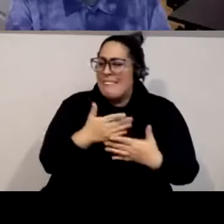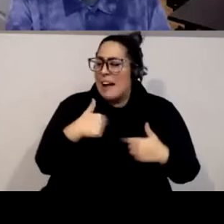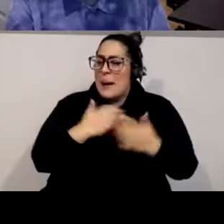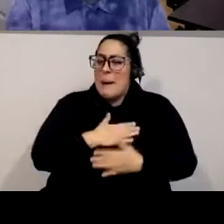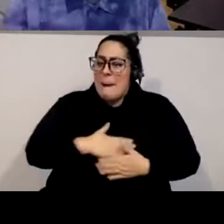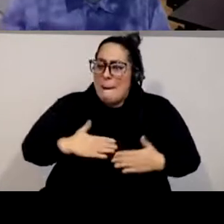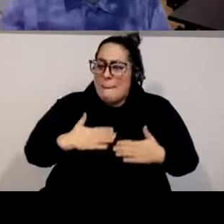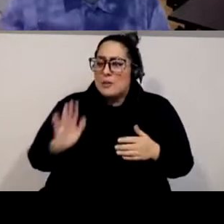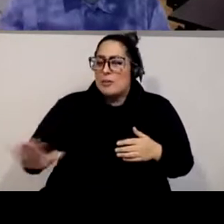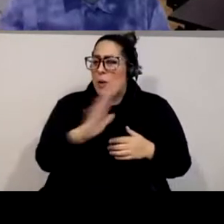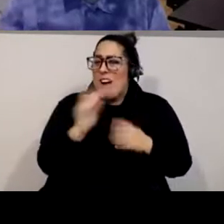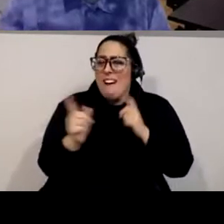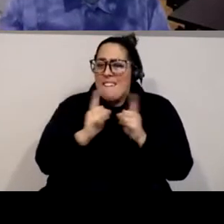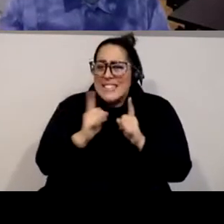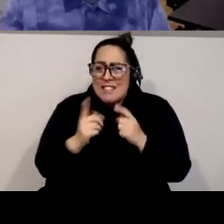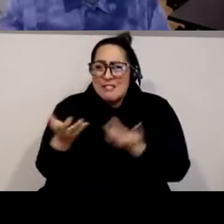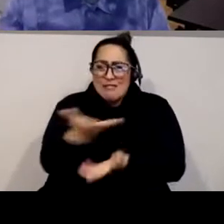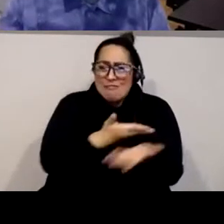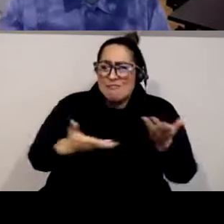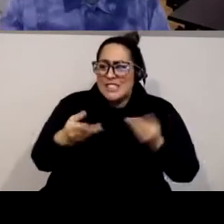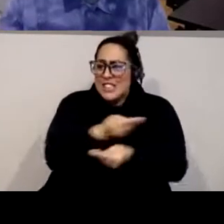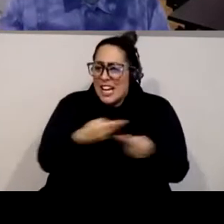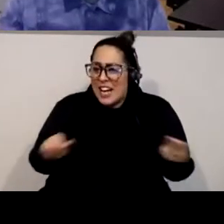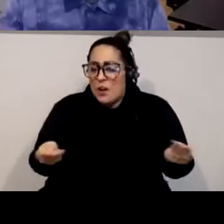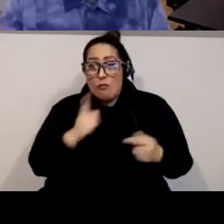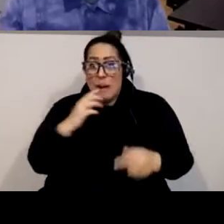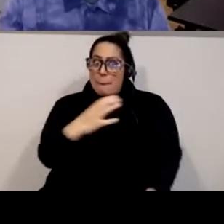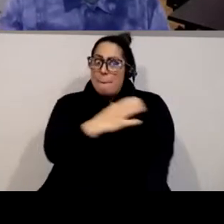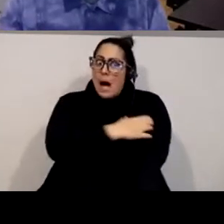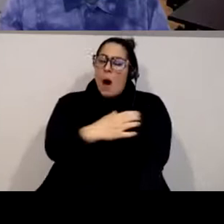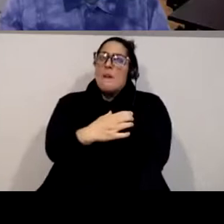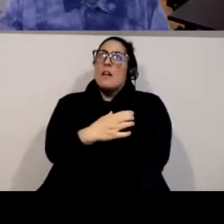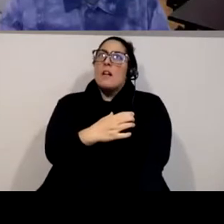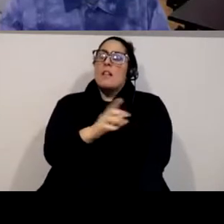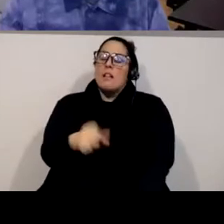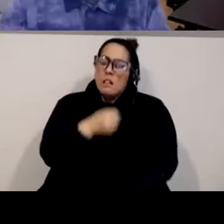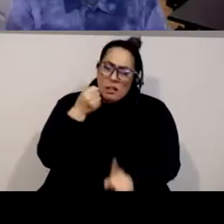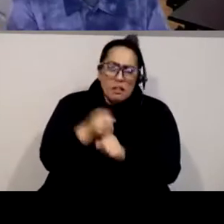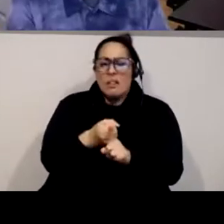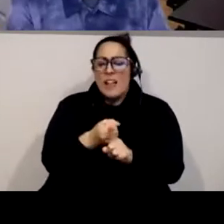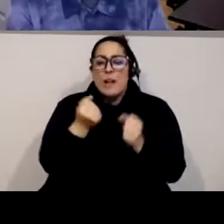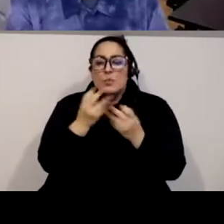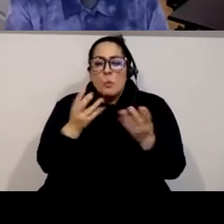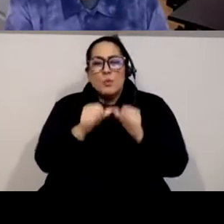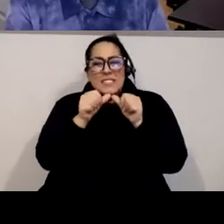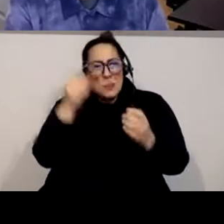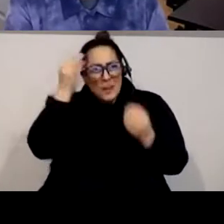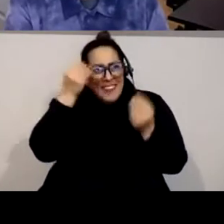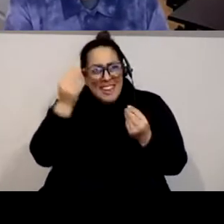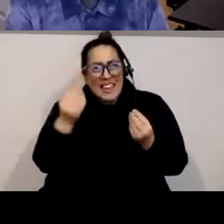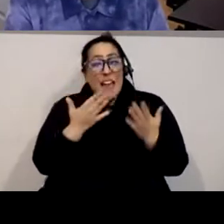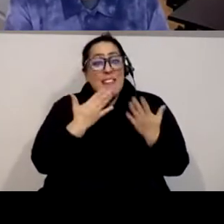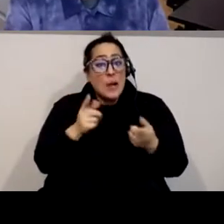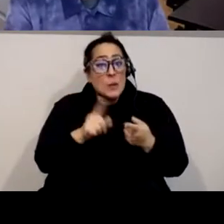uh conversation it was um really powerful and so much to continue to think about oh and thank you to